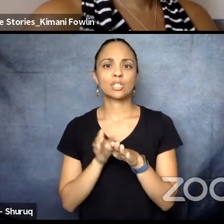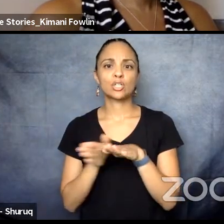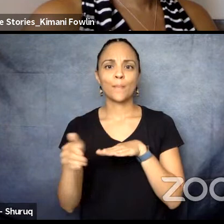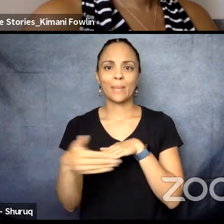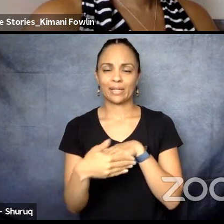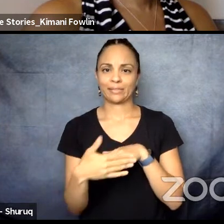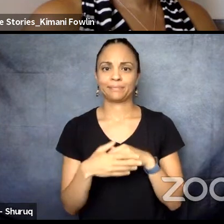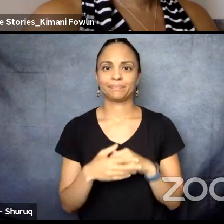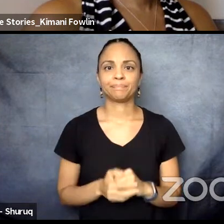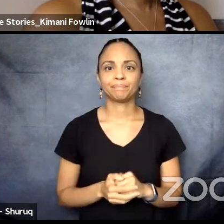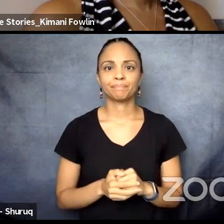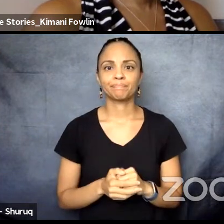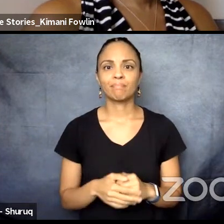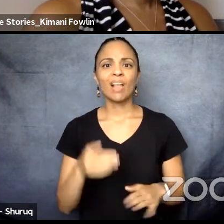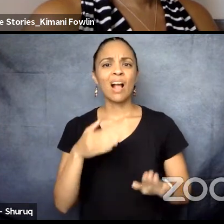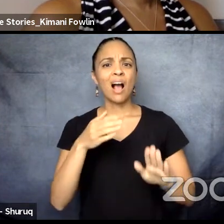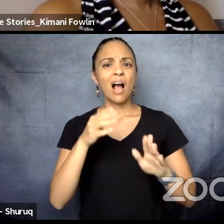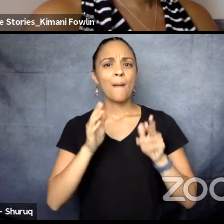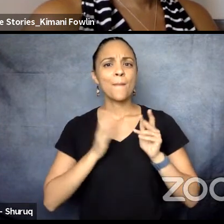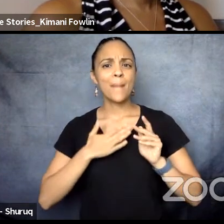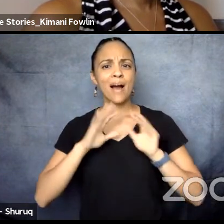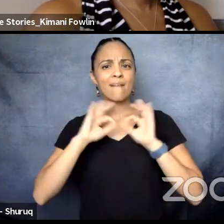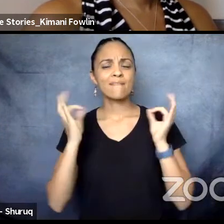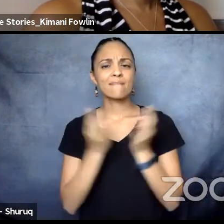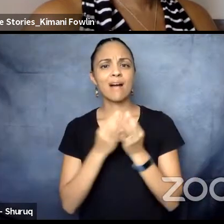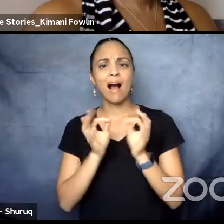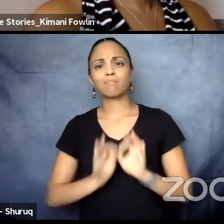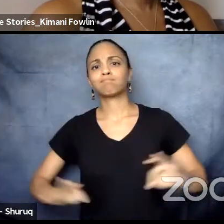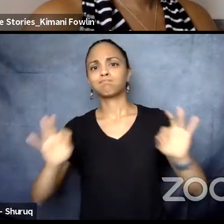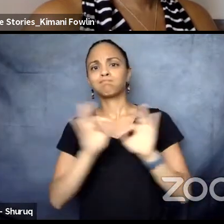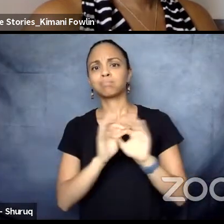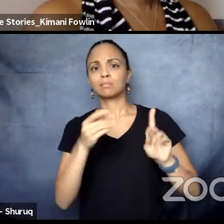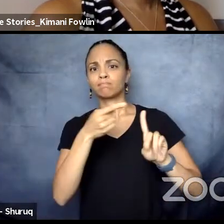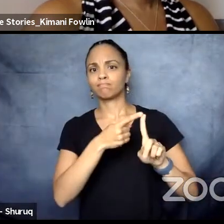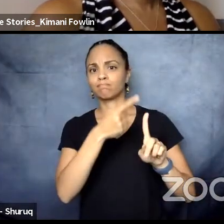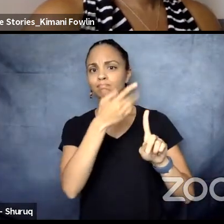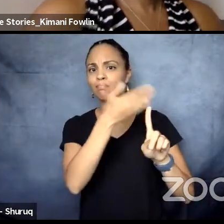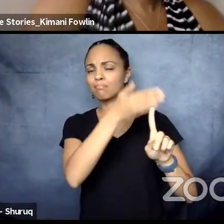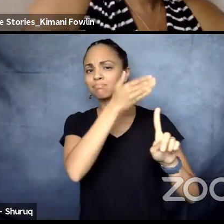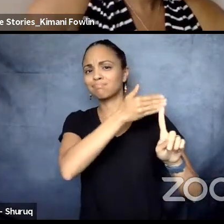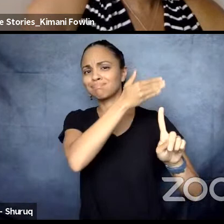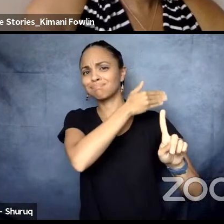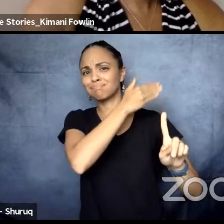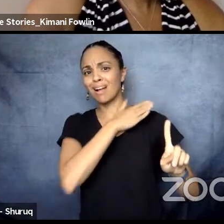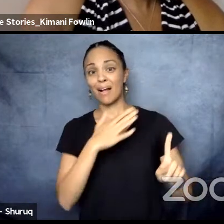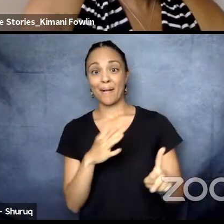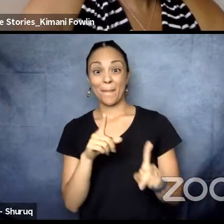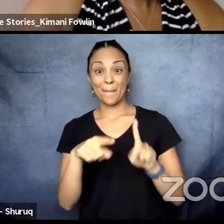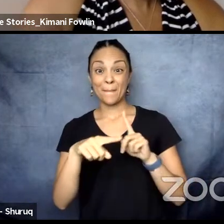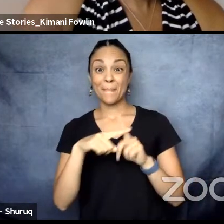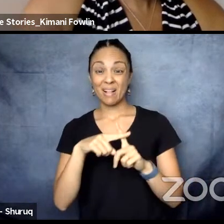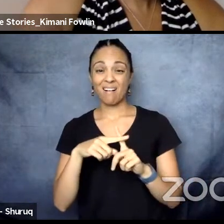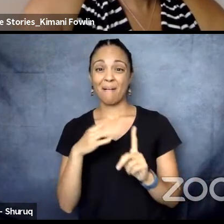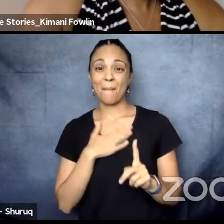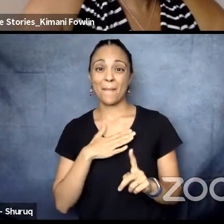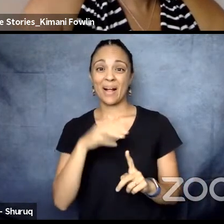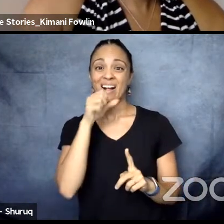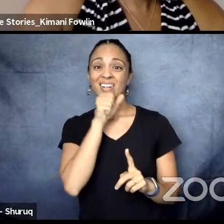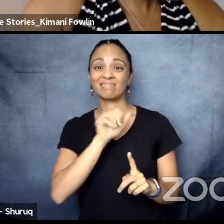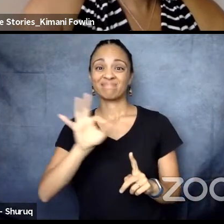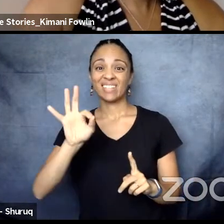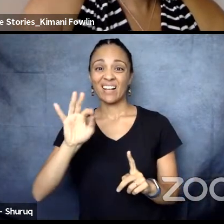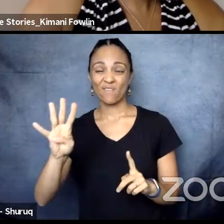Chapman, and daughter of Theophilus Warren and my 94-year-old mother, Perlene Warren, who lives in Jamaica.